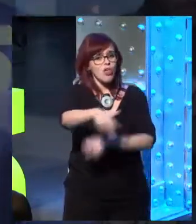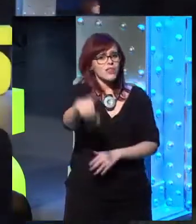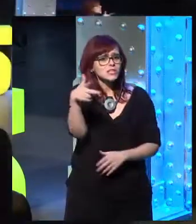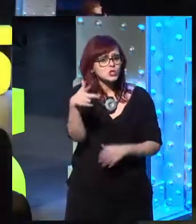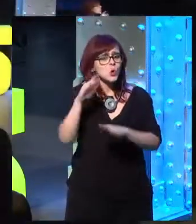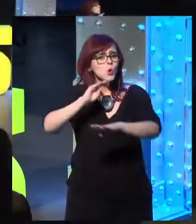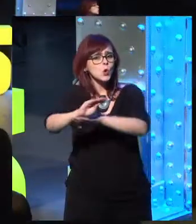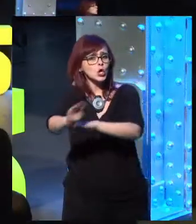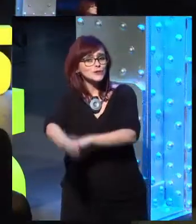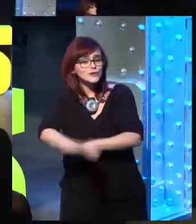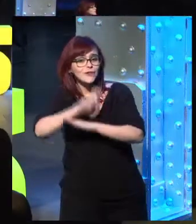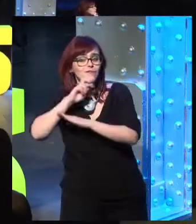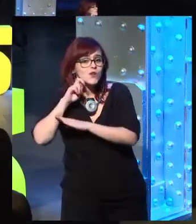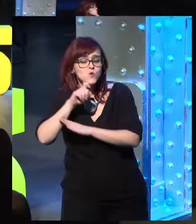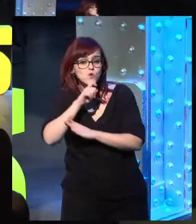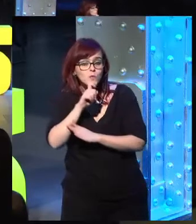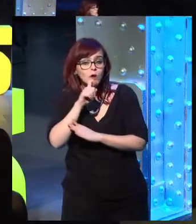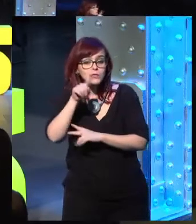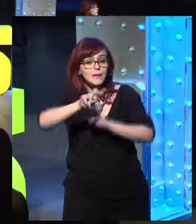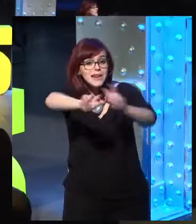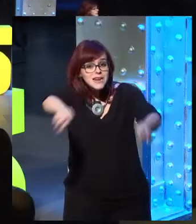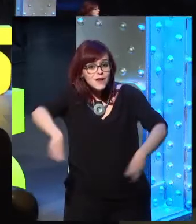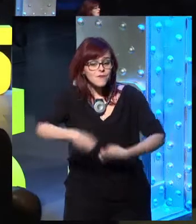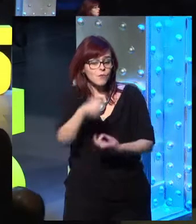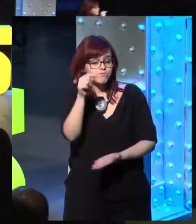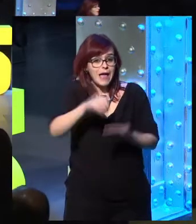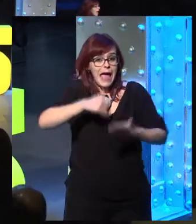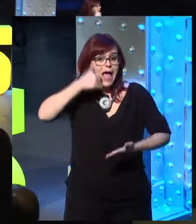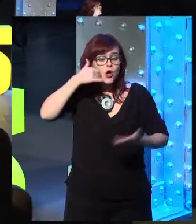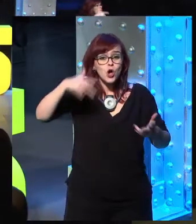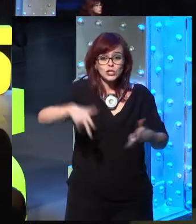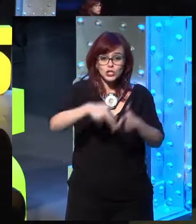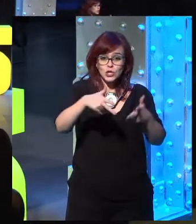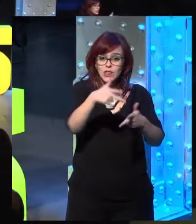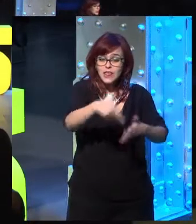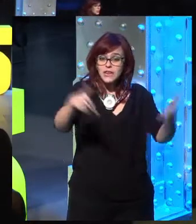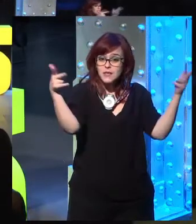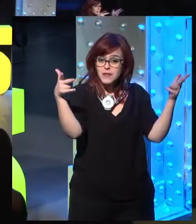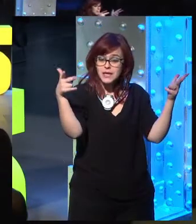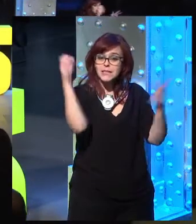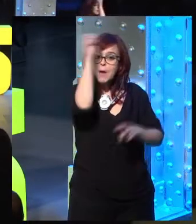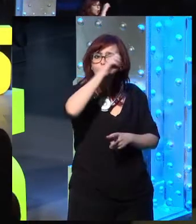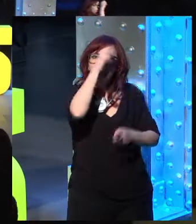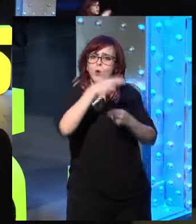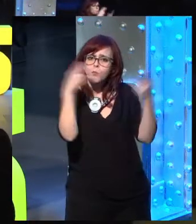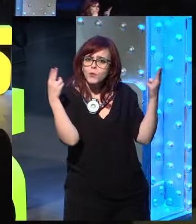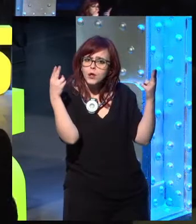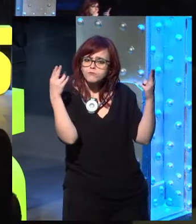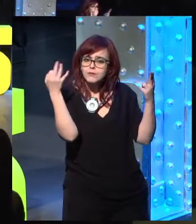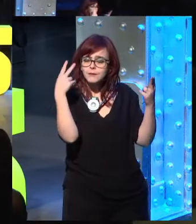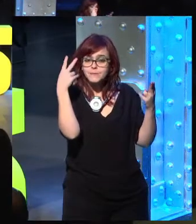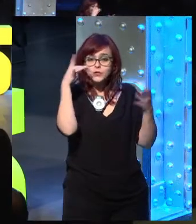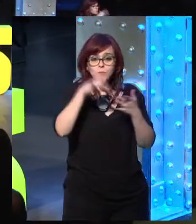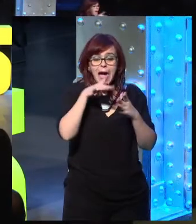the rule of law in a digital world, or to build that important phenomenon for the